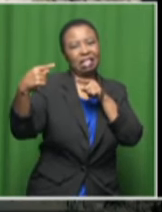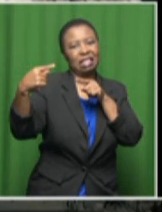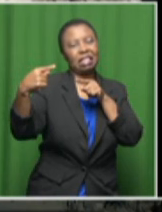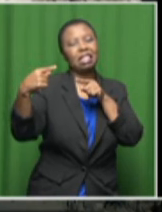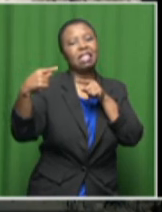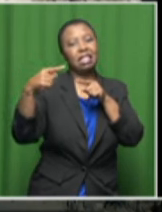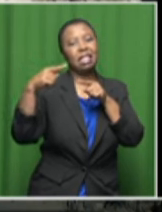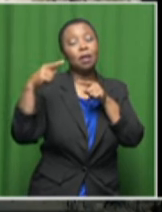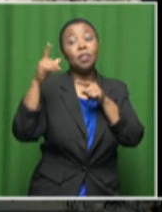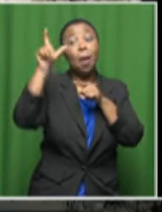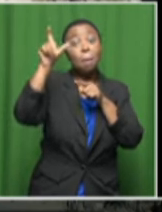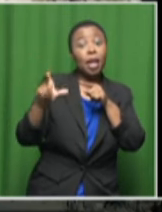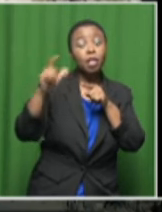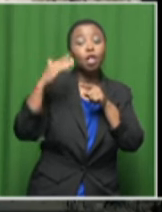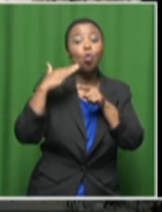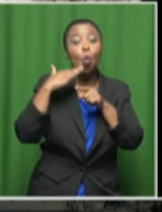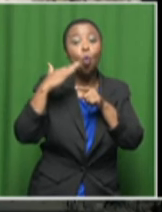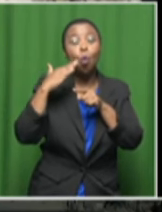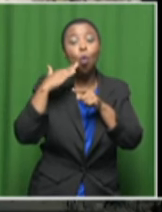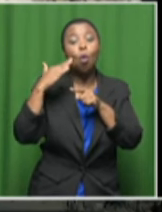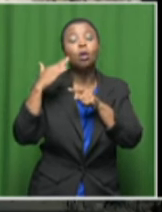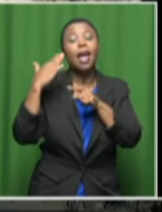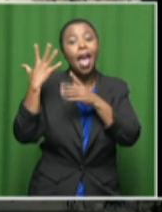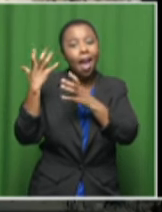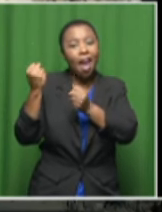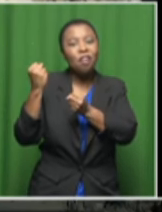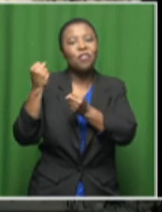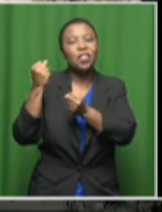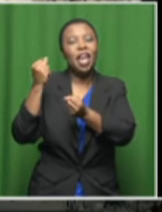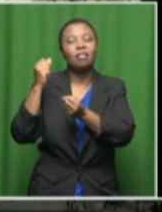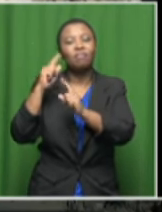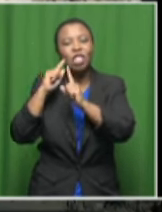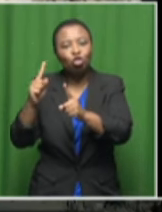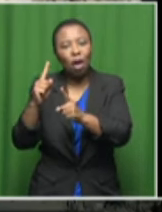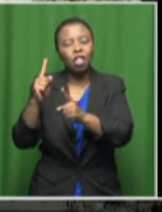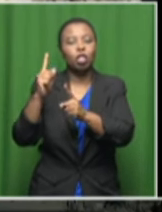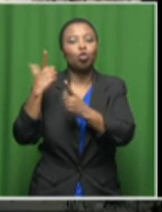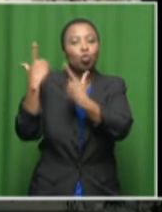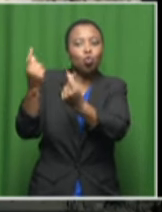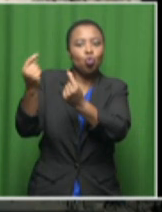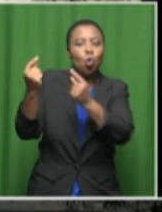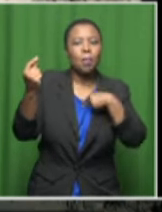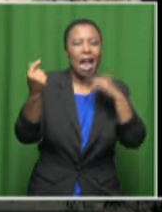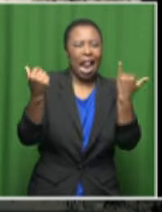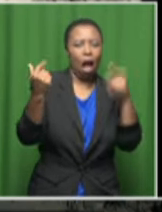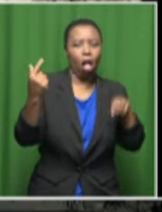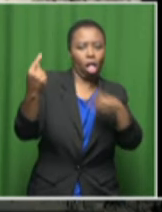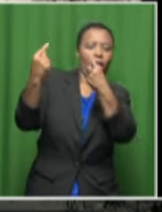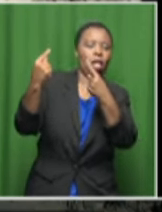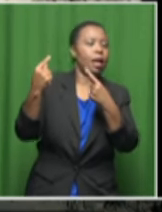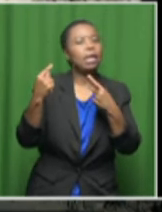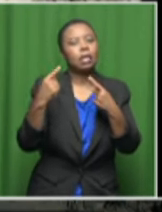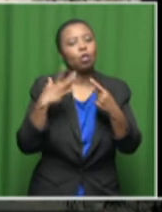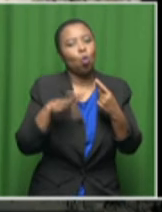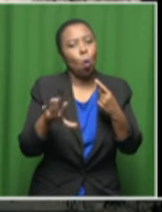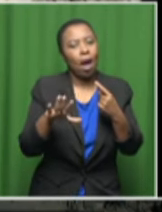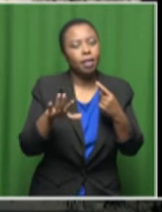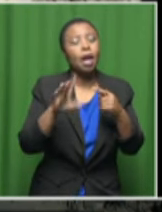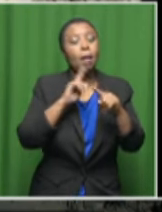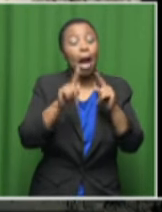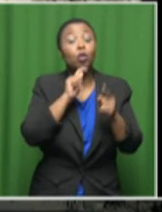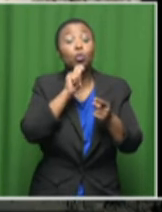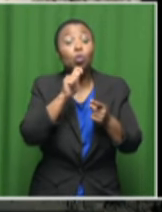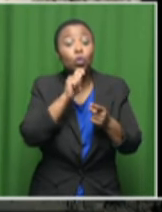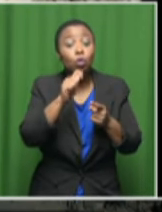me instructions. But that having been said, the fact of the matter is that, you know, there are people out there,